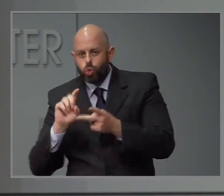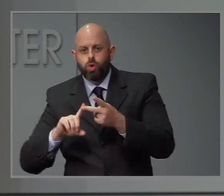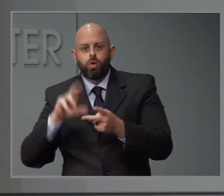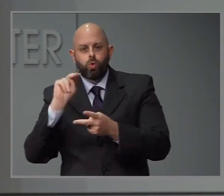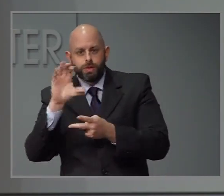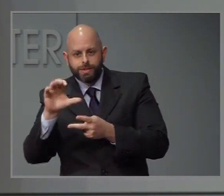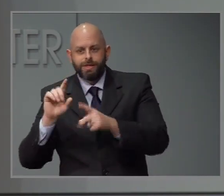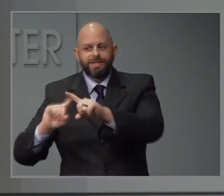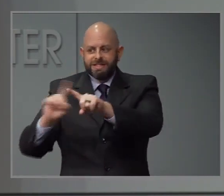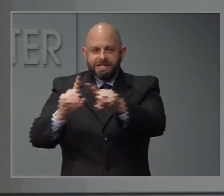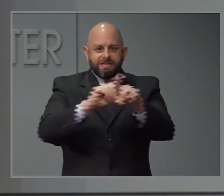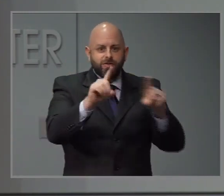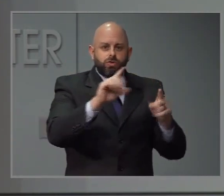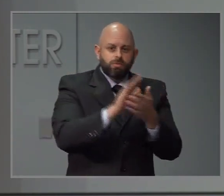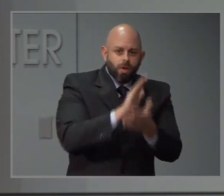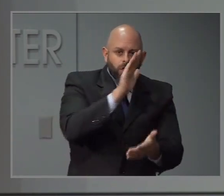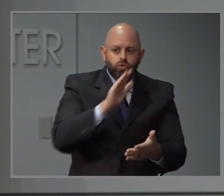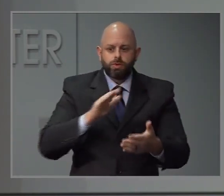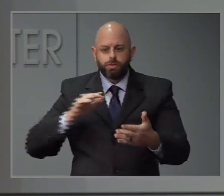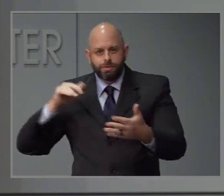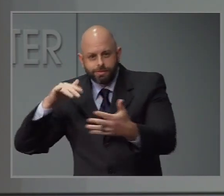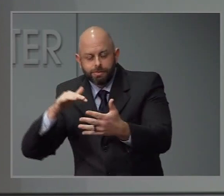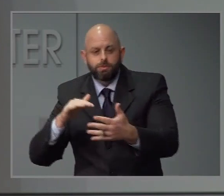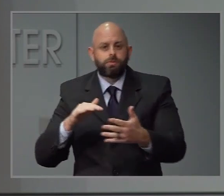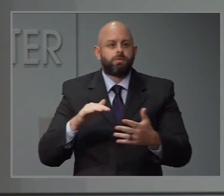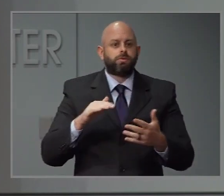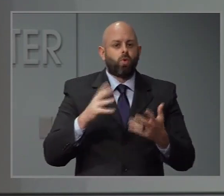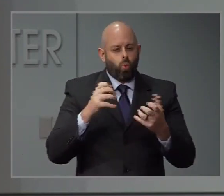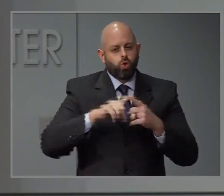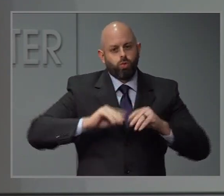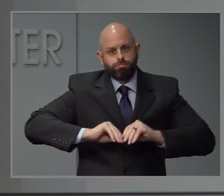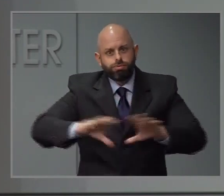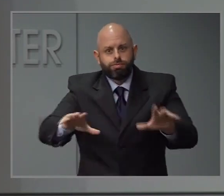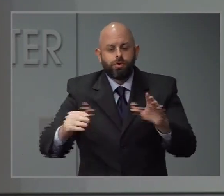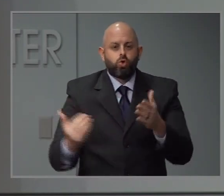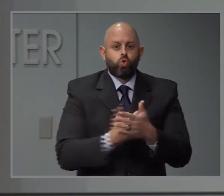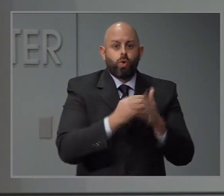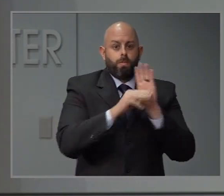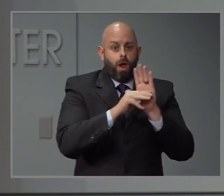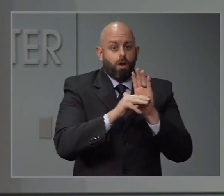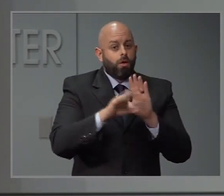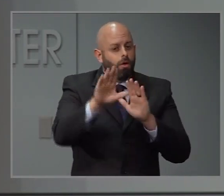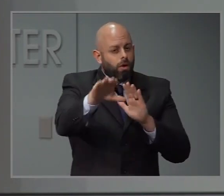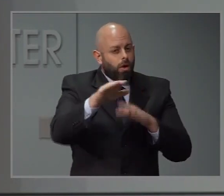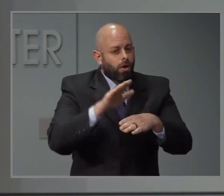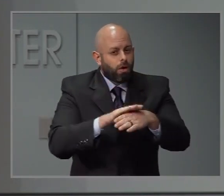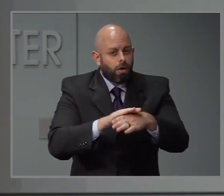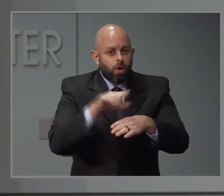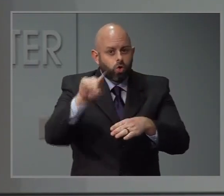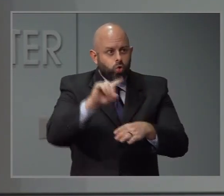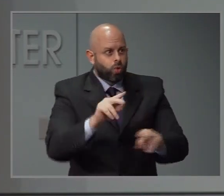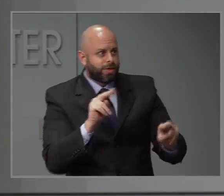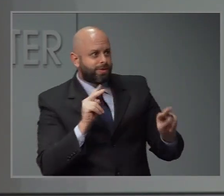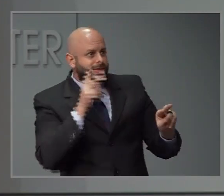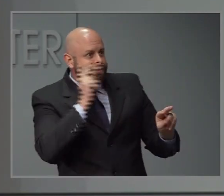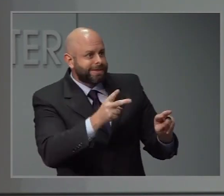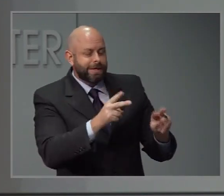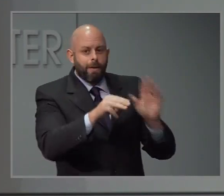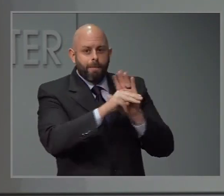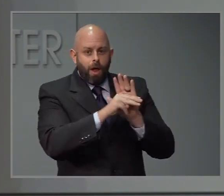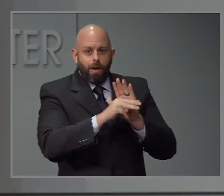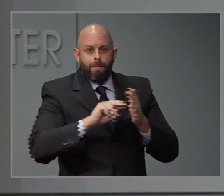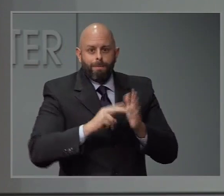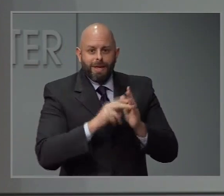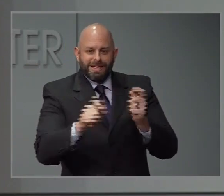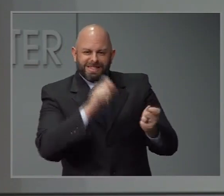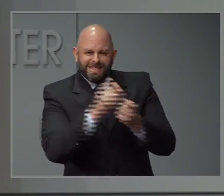information out to the public. I'd caution us all to remember that modeling, as much as we wish it would be precise and